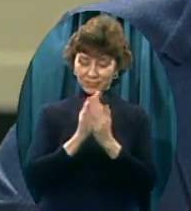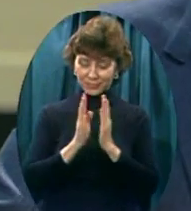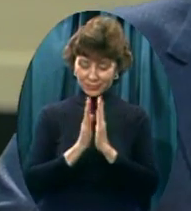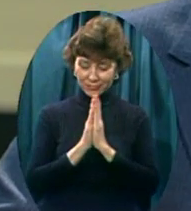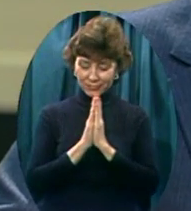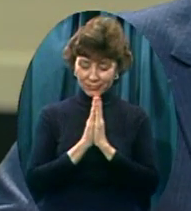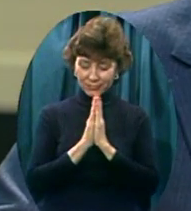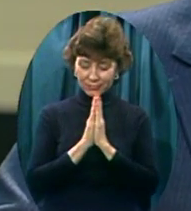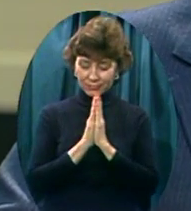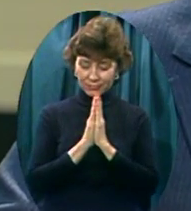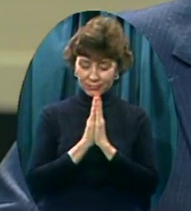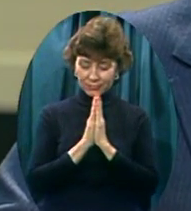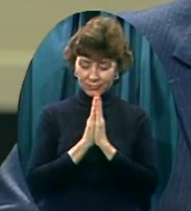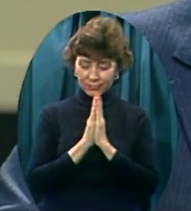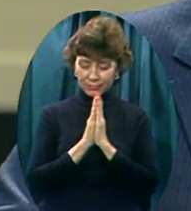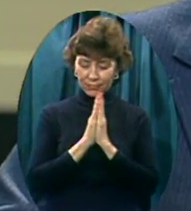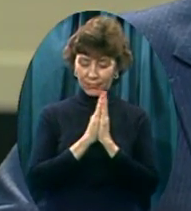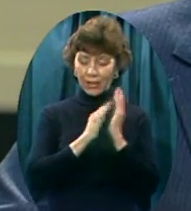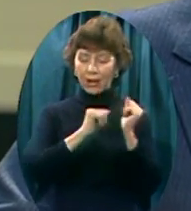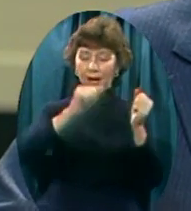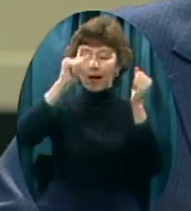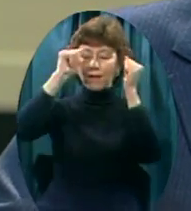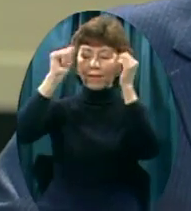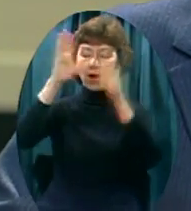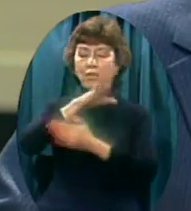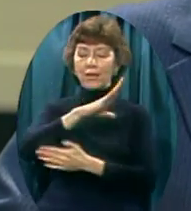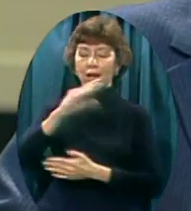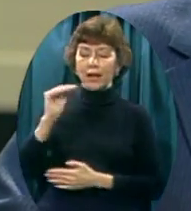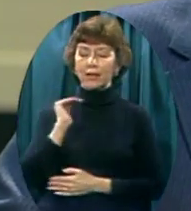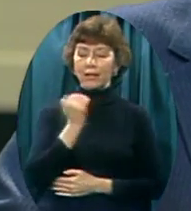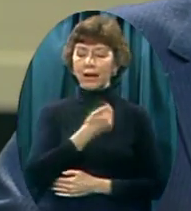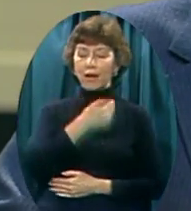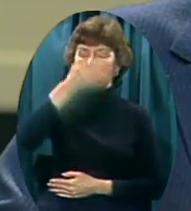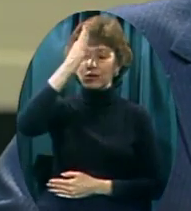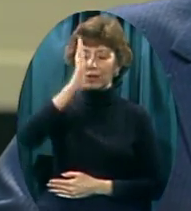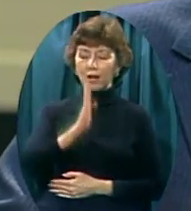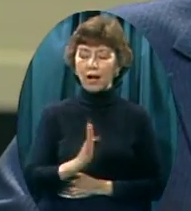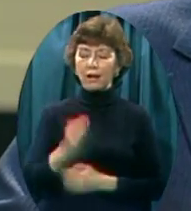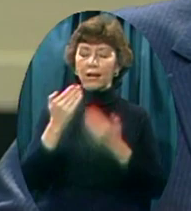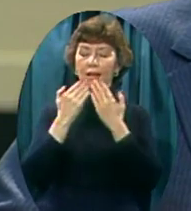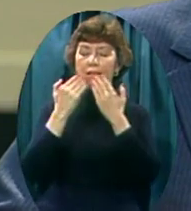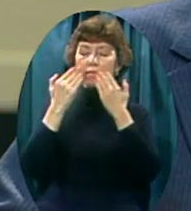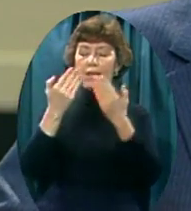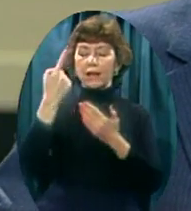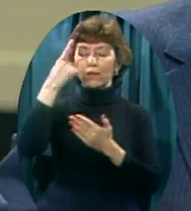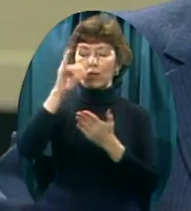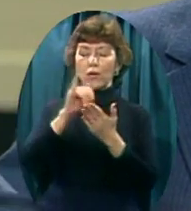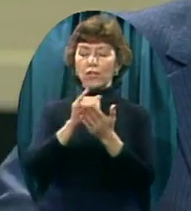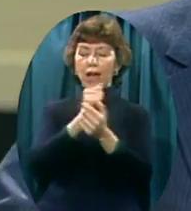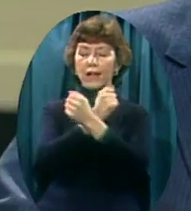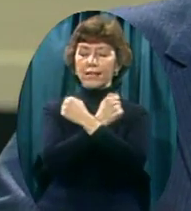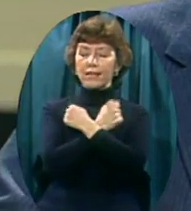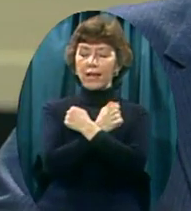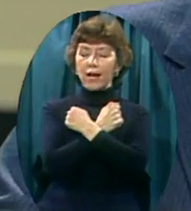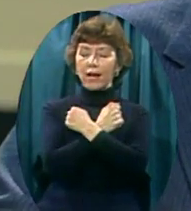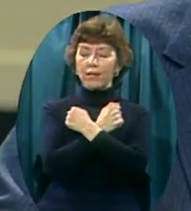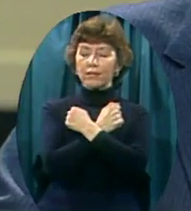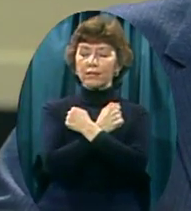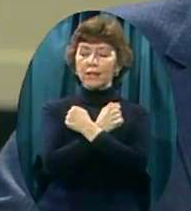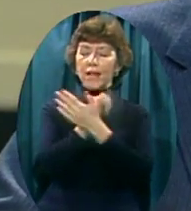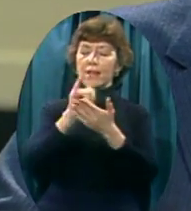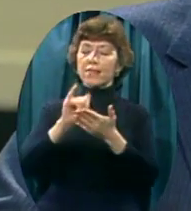Our Father and our God Thank you for that love That caused you to send Your Son Jesus